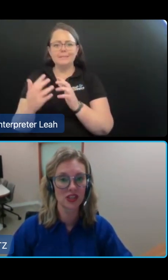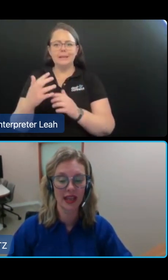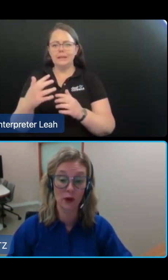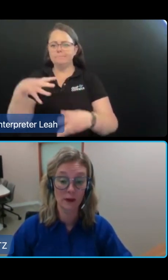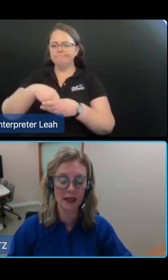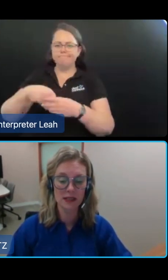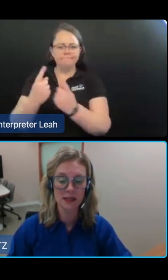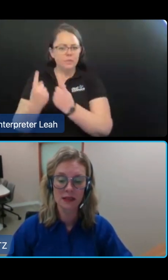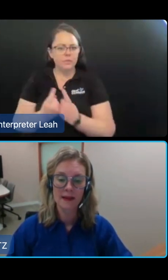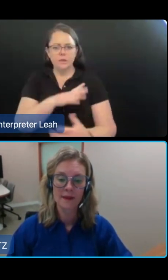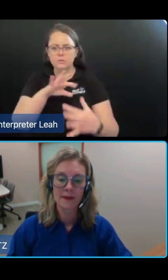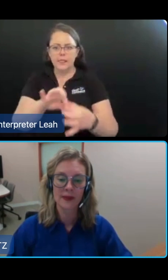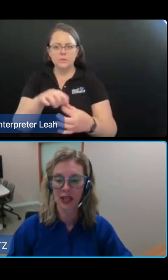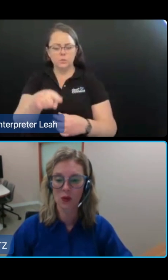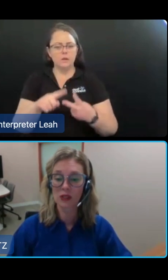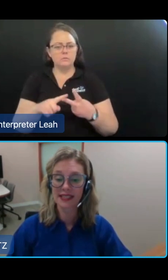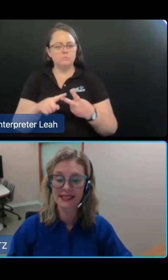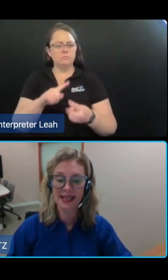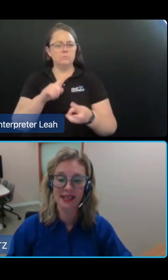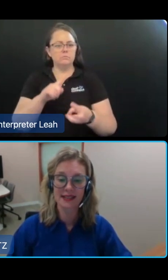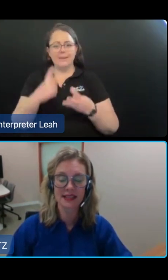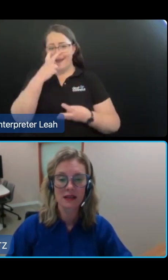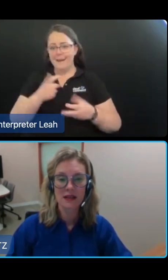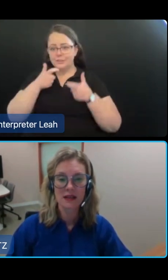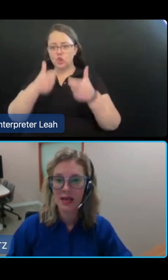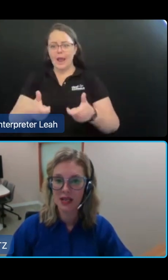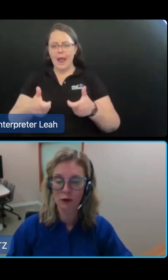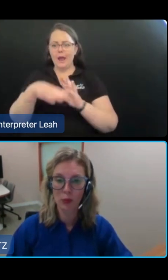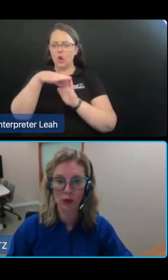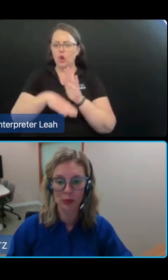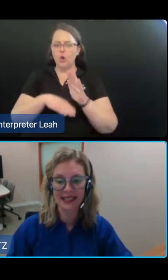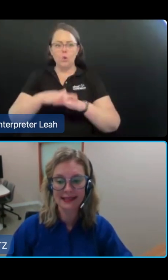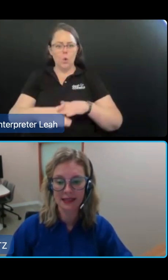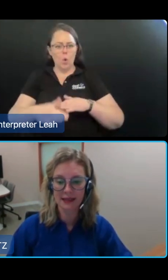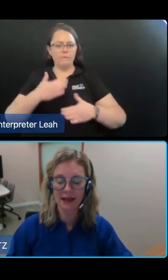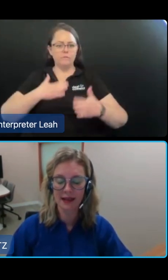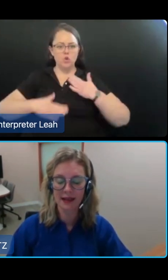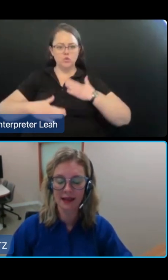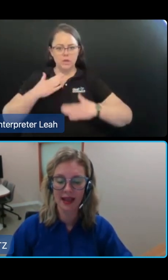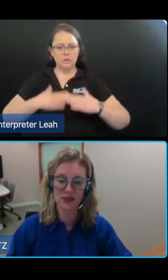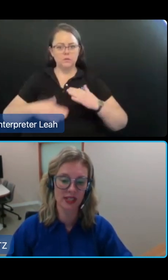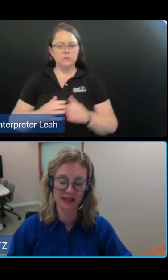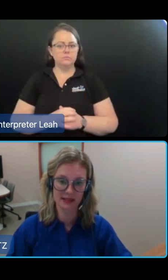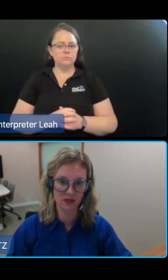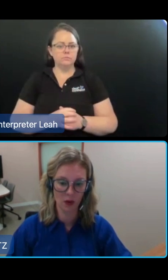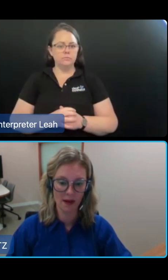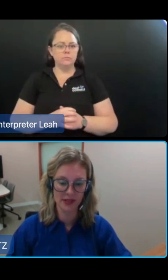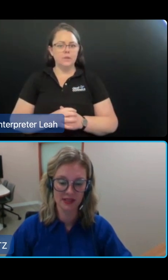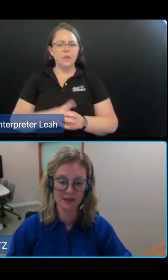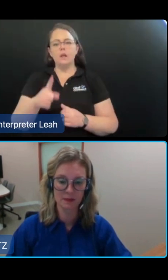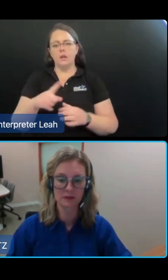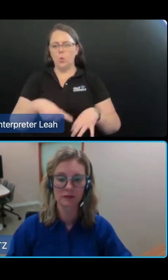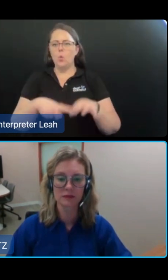aged care code of conduct, the aged care quality standards, the meaning of reportable incident and restrictive practices